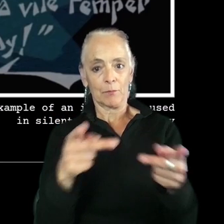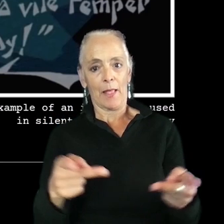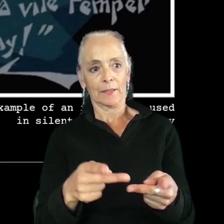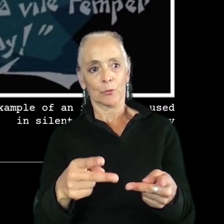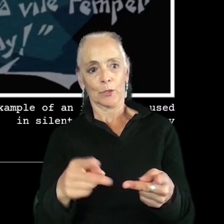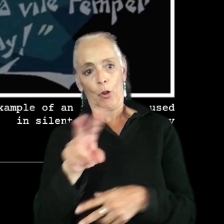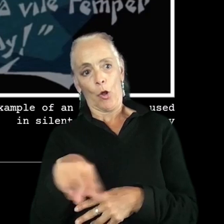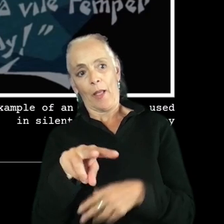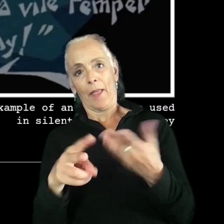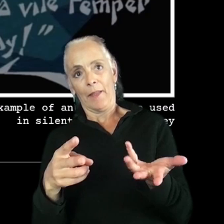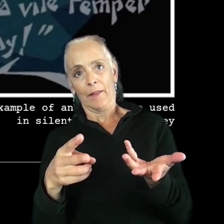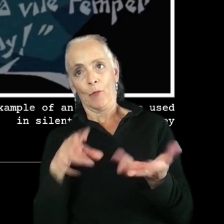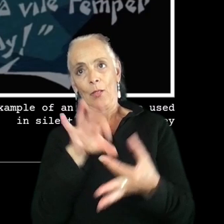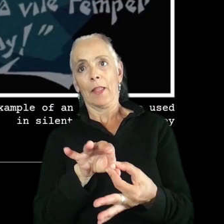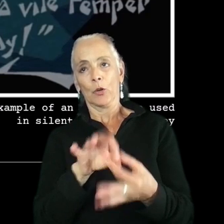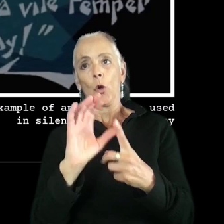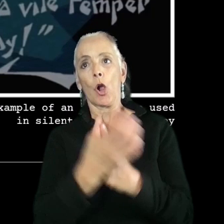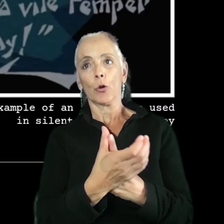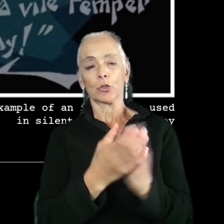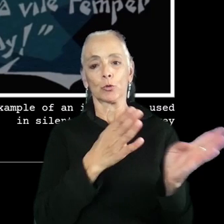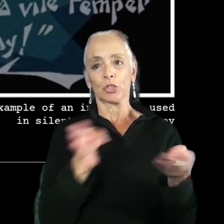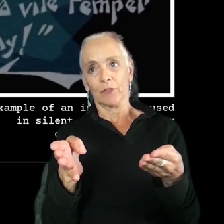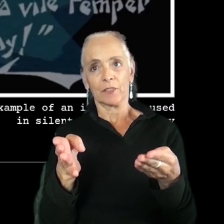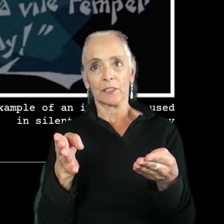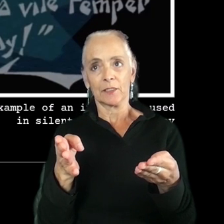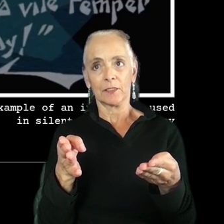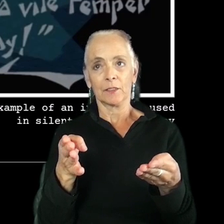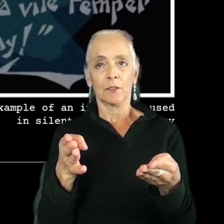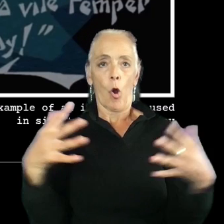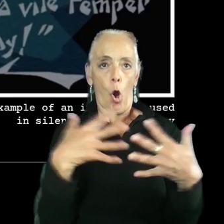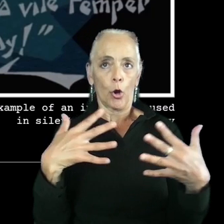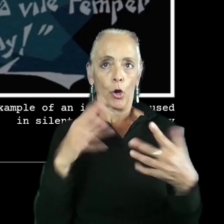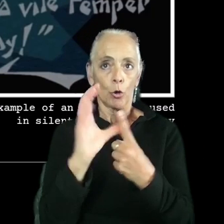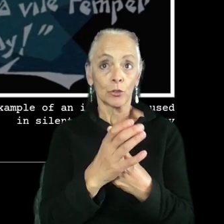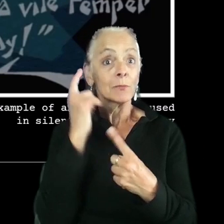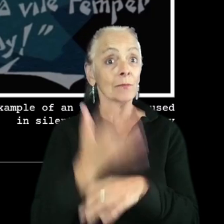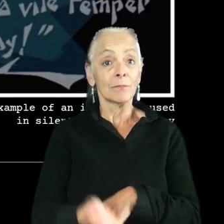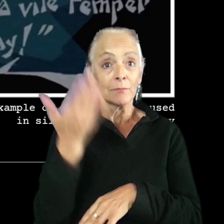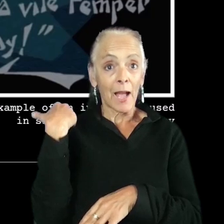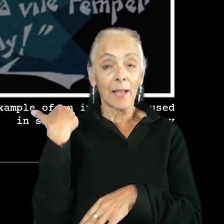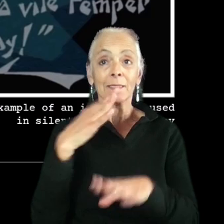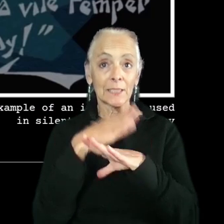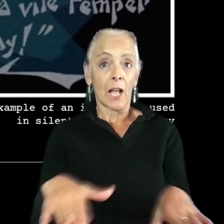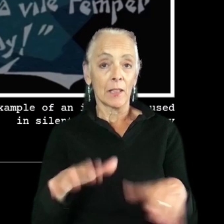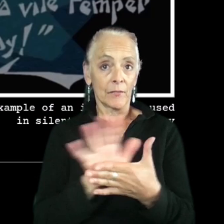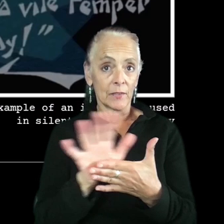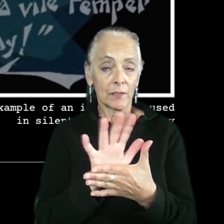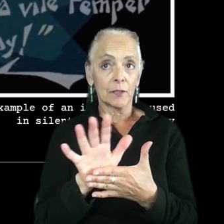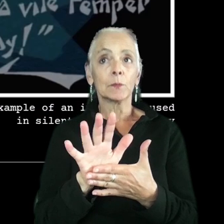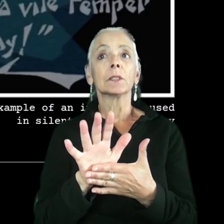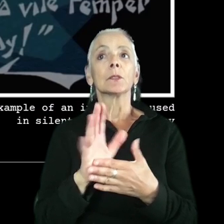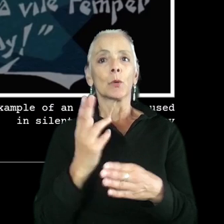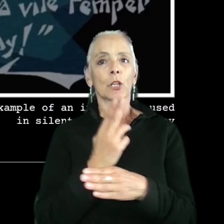at when it comes to a cultural shift in horror culture. Because in the past with silent films, we were